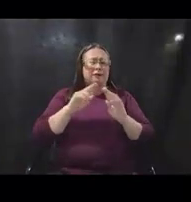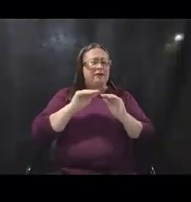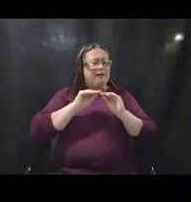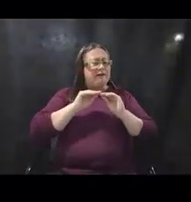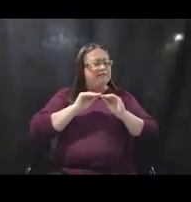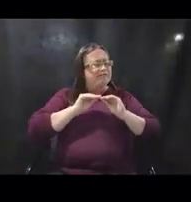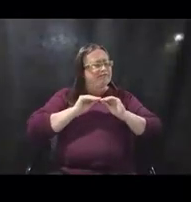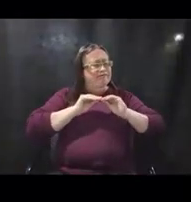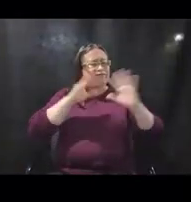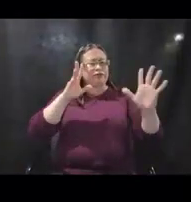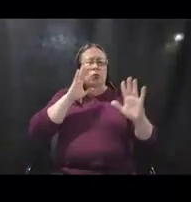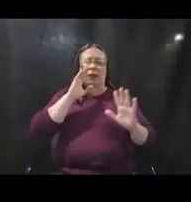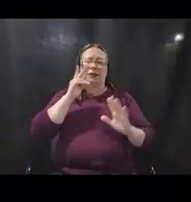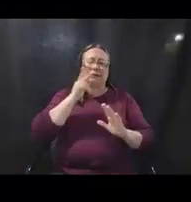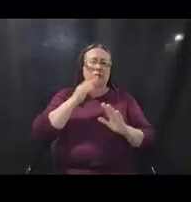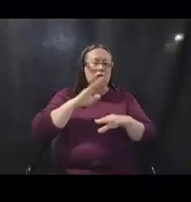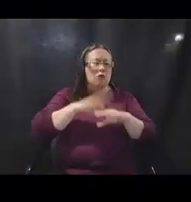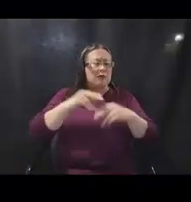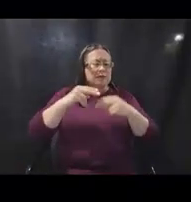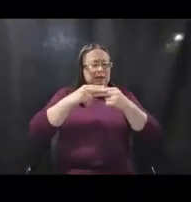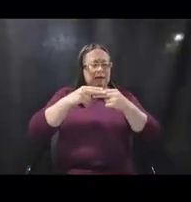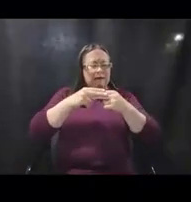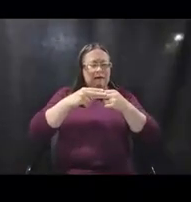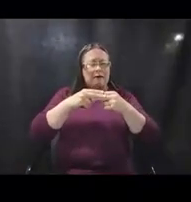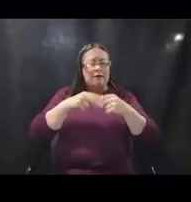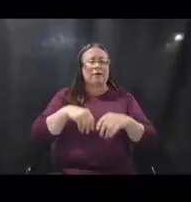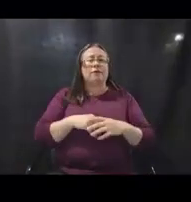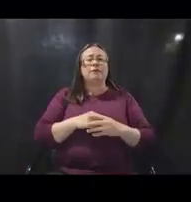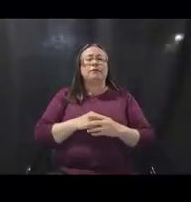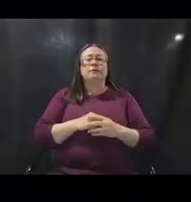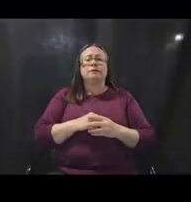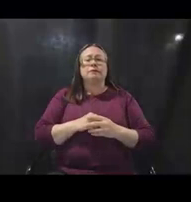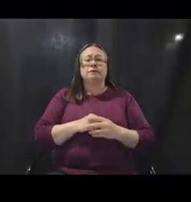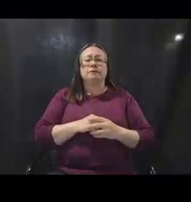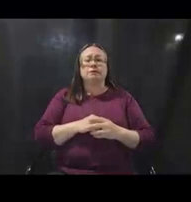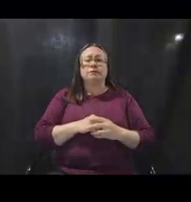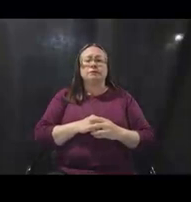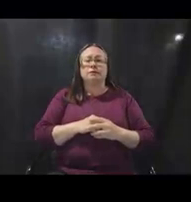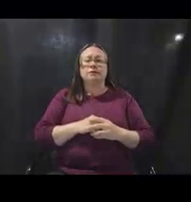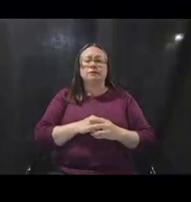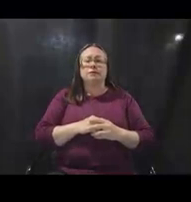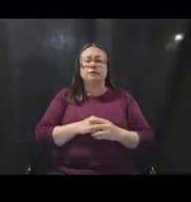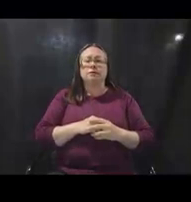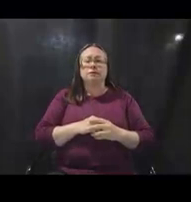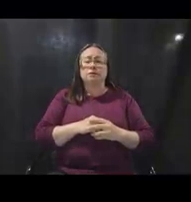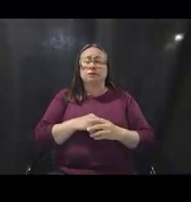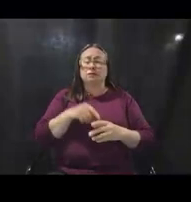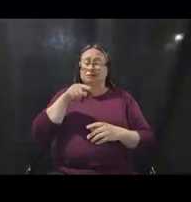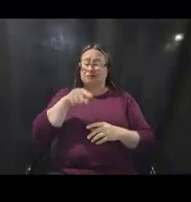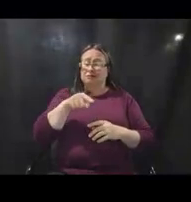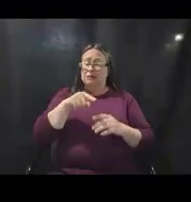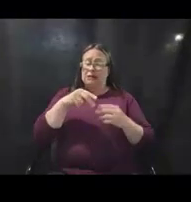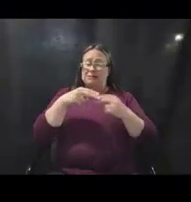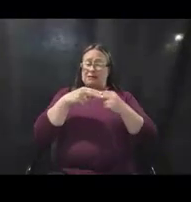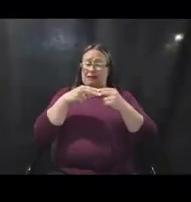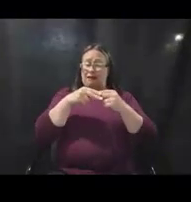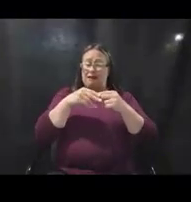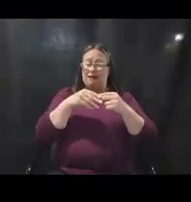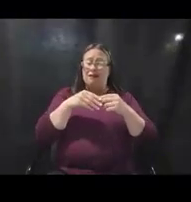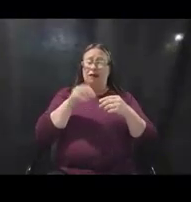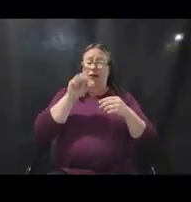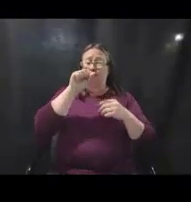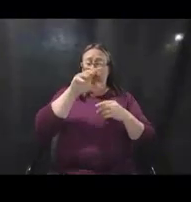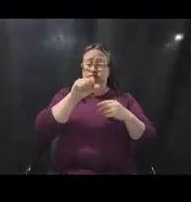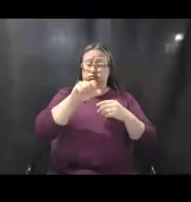you'll see this on the slide and also in the job aid that I referenced. What we have listed on the slide is that is what